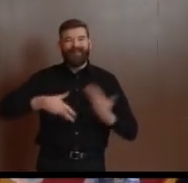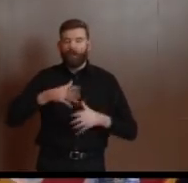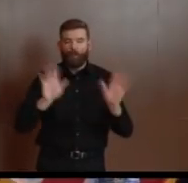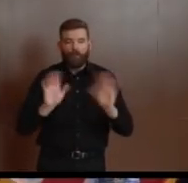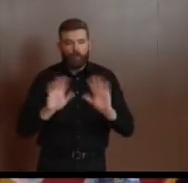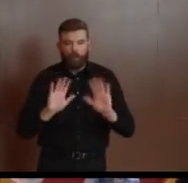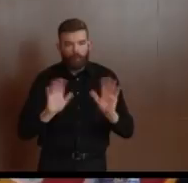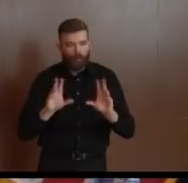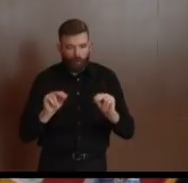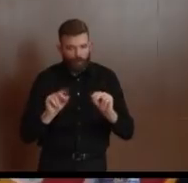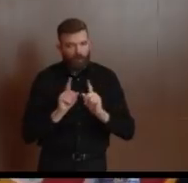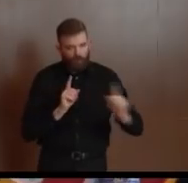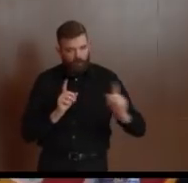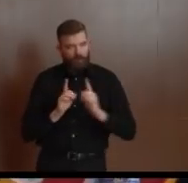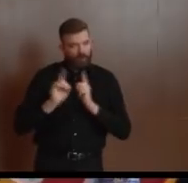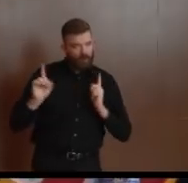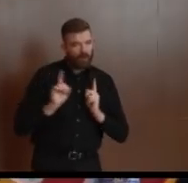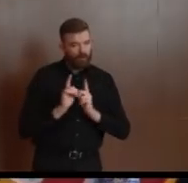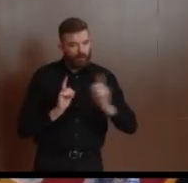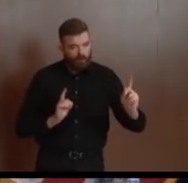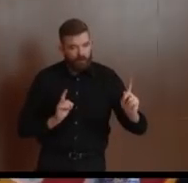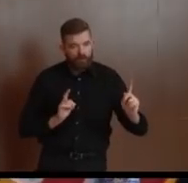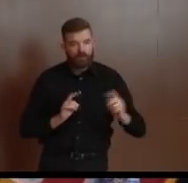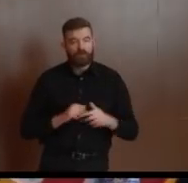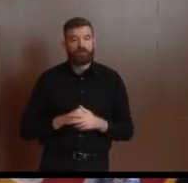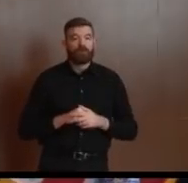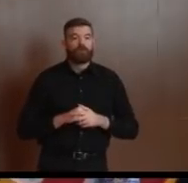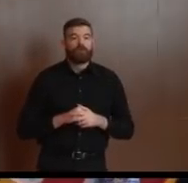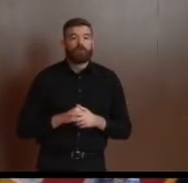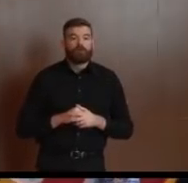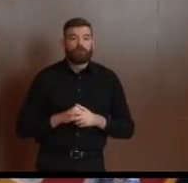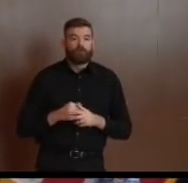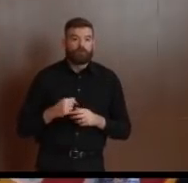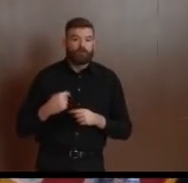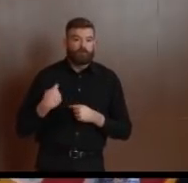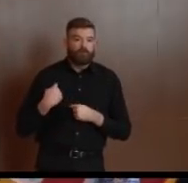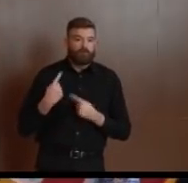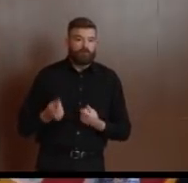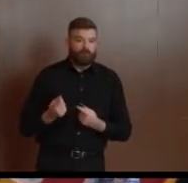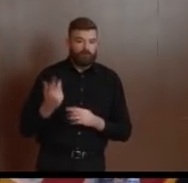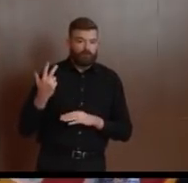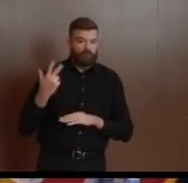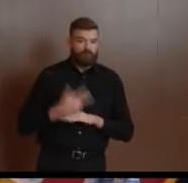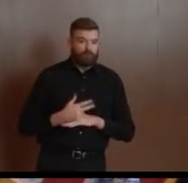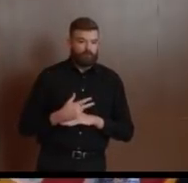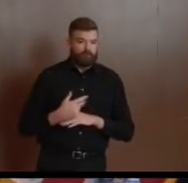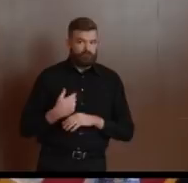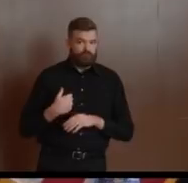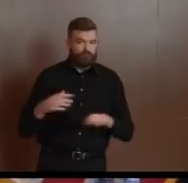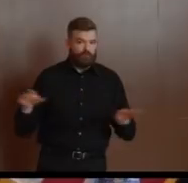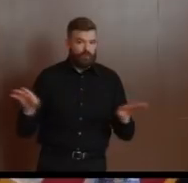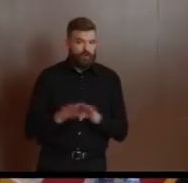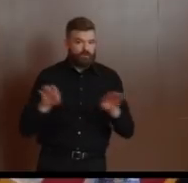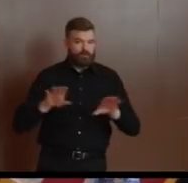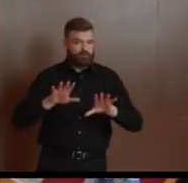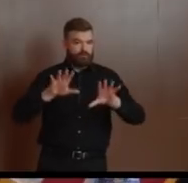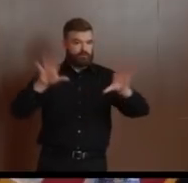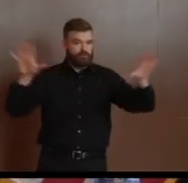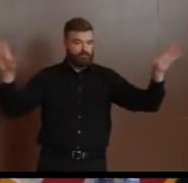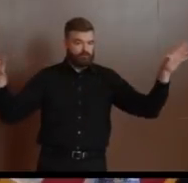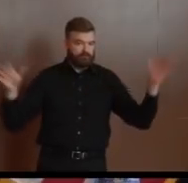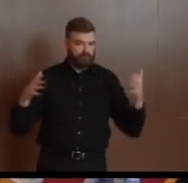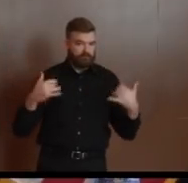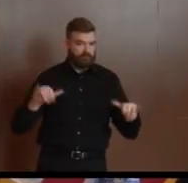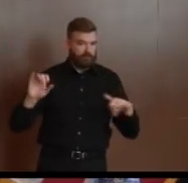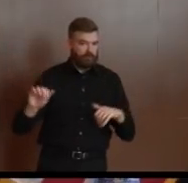so this is now only three days into this, and there is uneven behavior. But we must reiterate